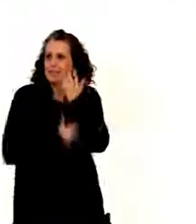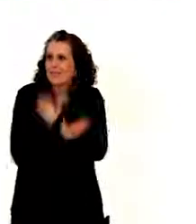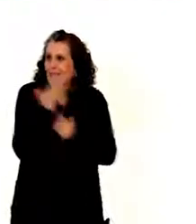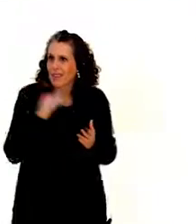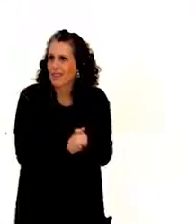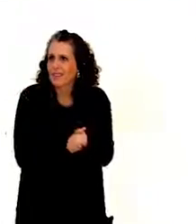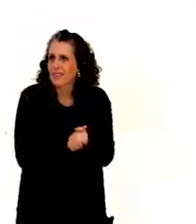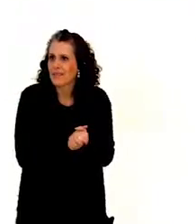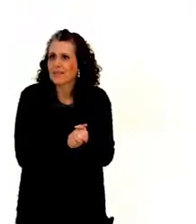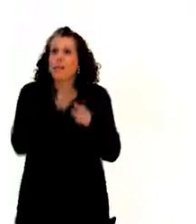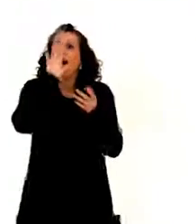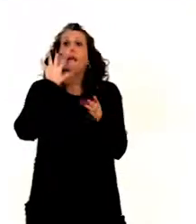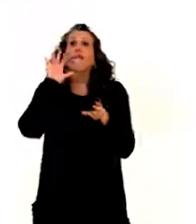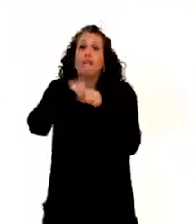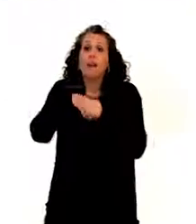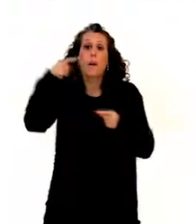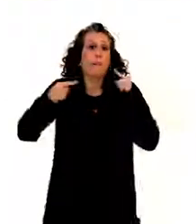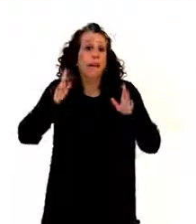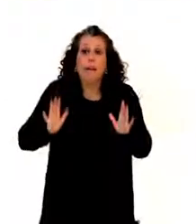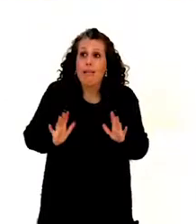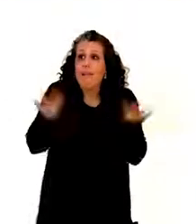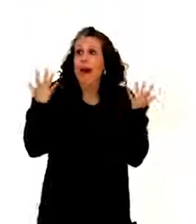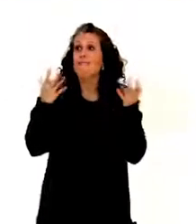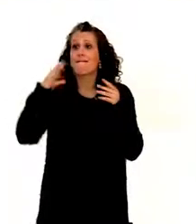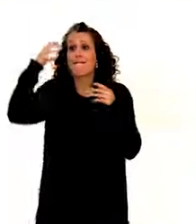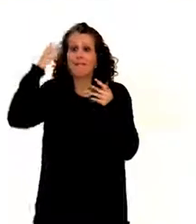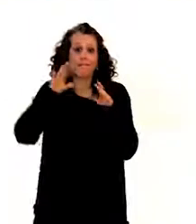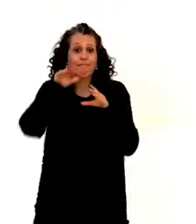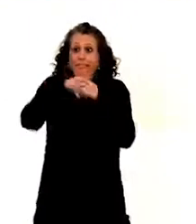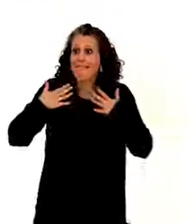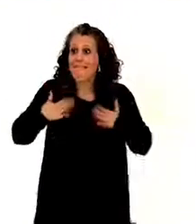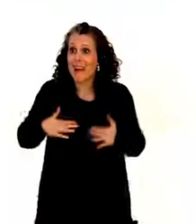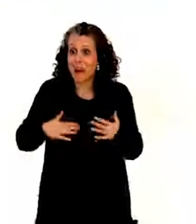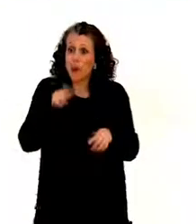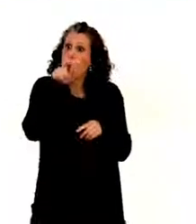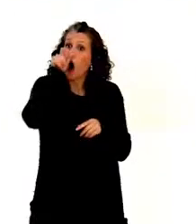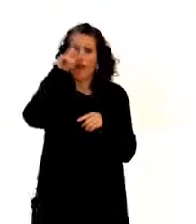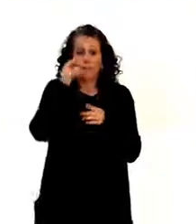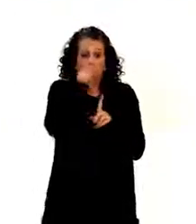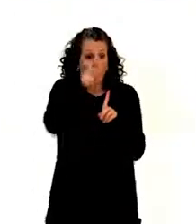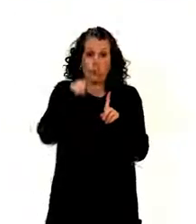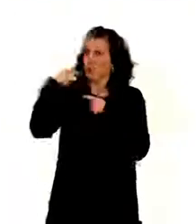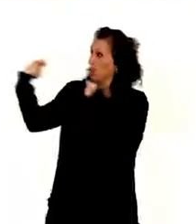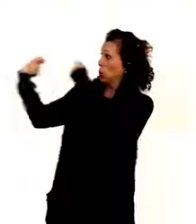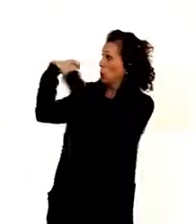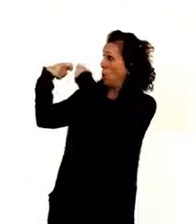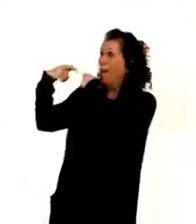Participation in political life and conduct of public affairs. Yes, first of all, if a person is under guardianship, he or she cannot